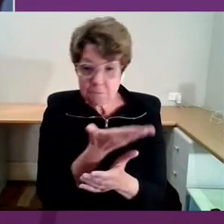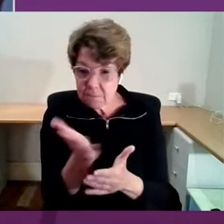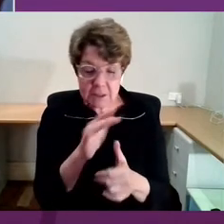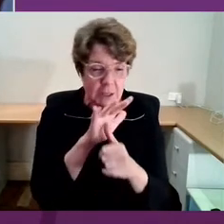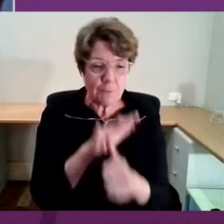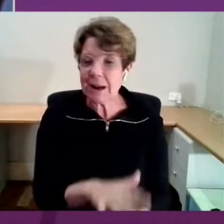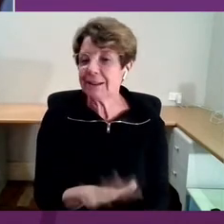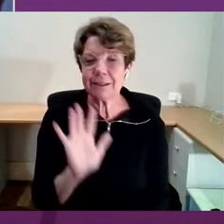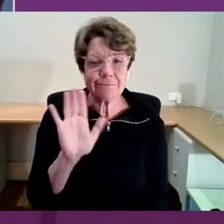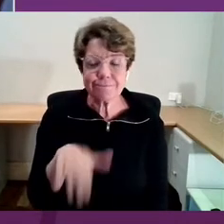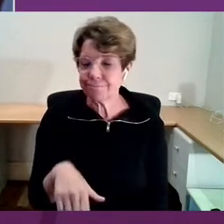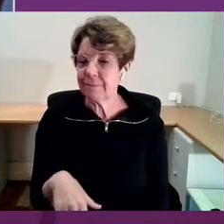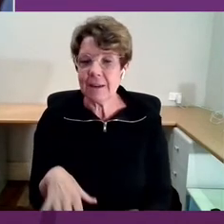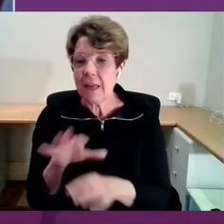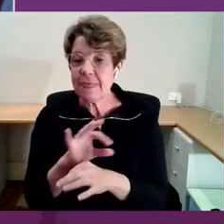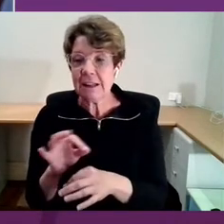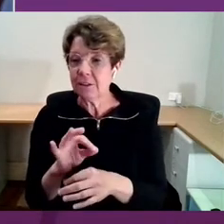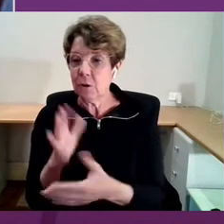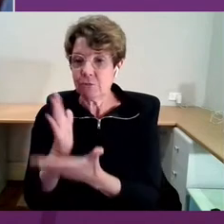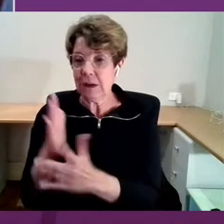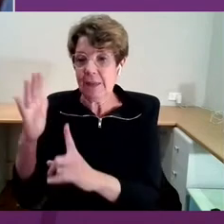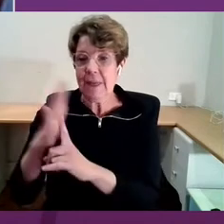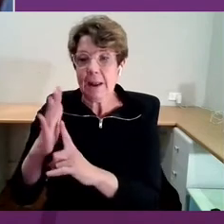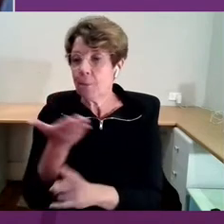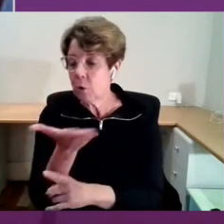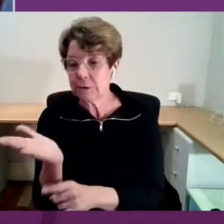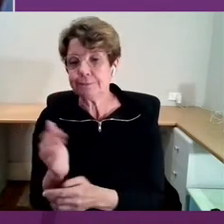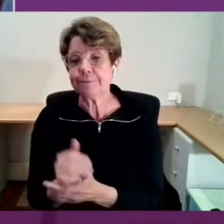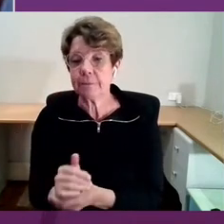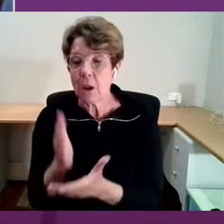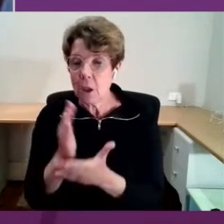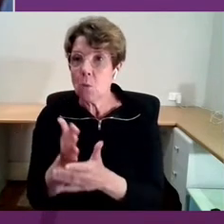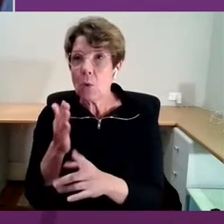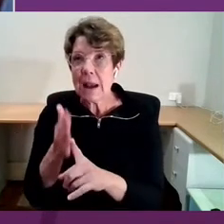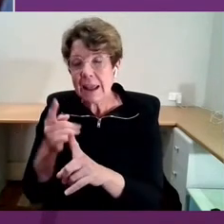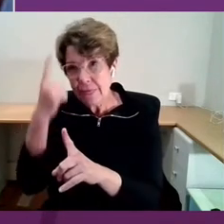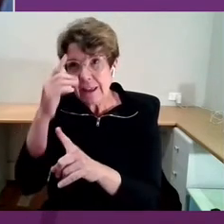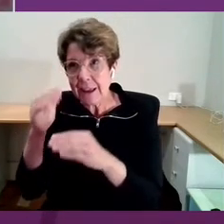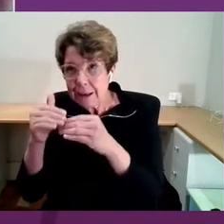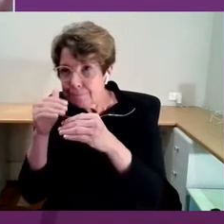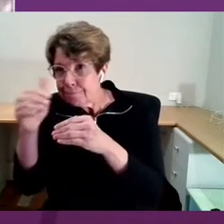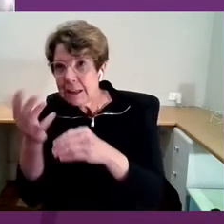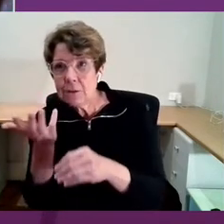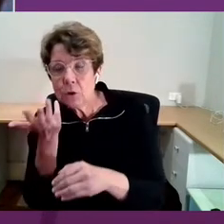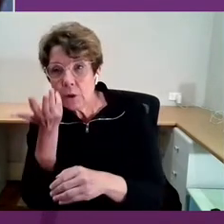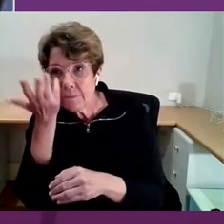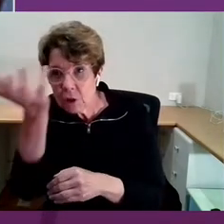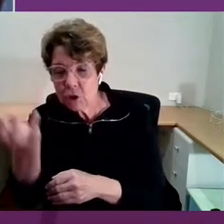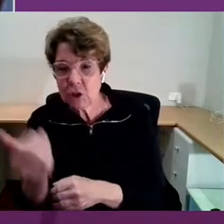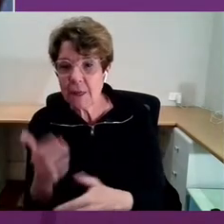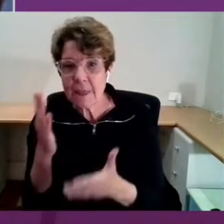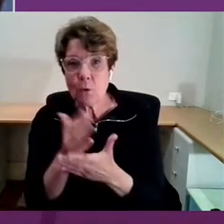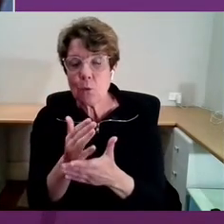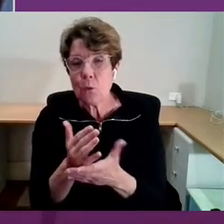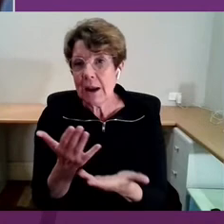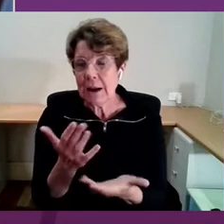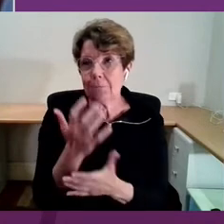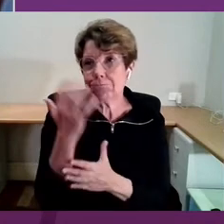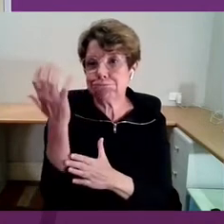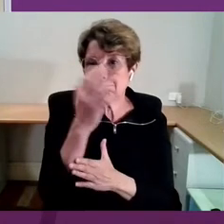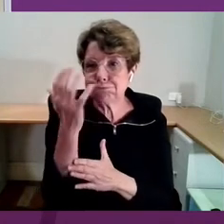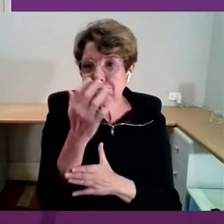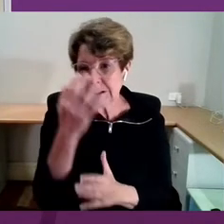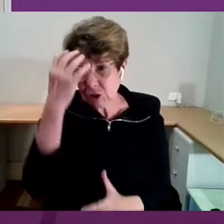no longer a part of who they are. They're in their future. They are giants and geniuses and full of potential.